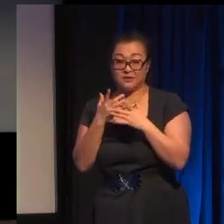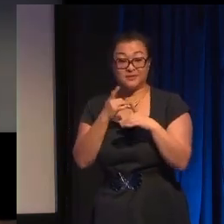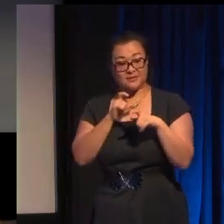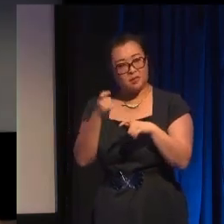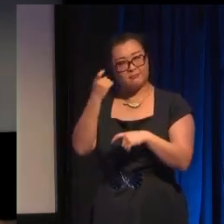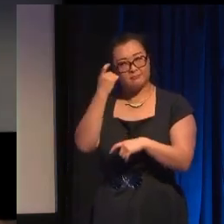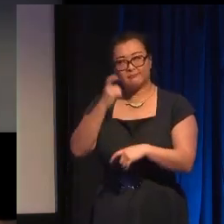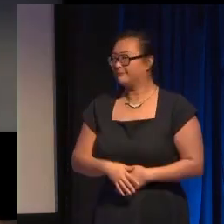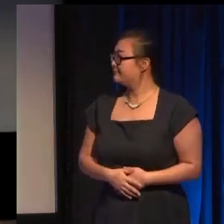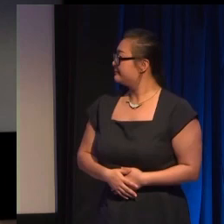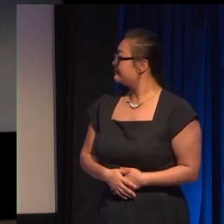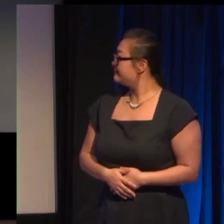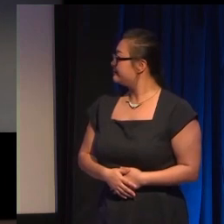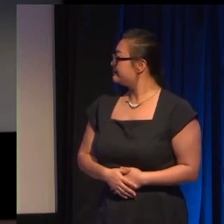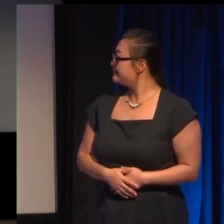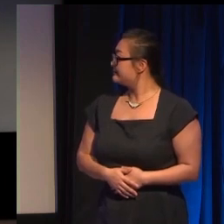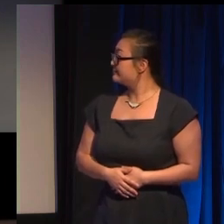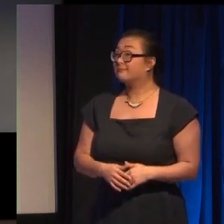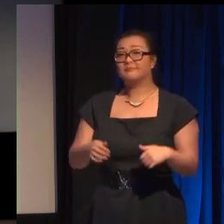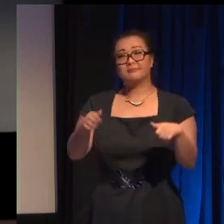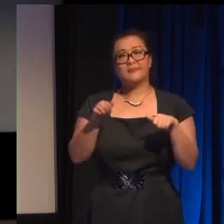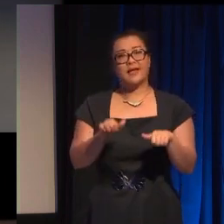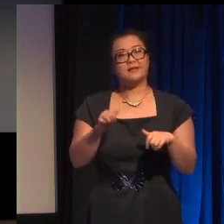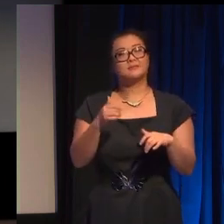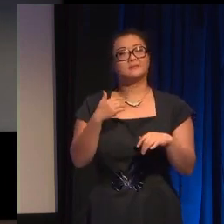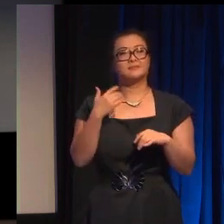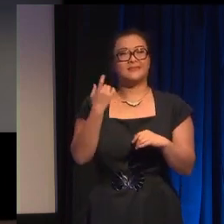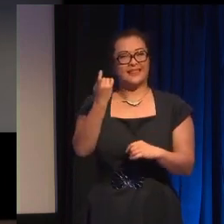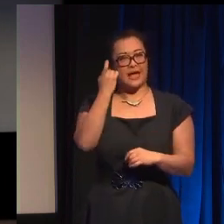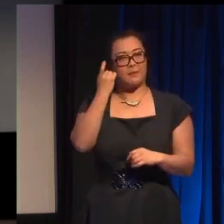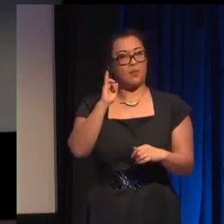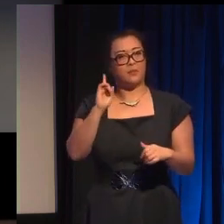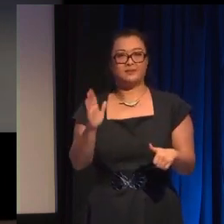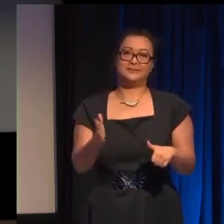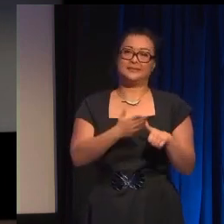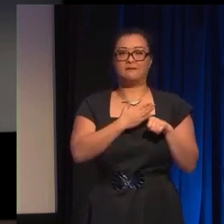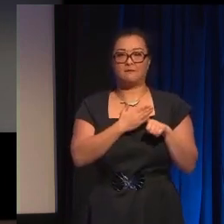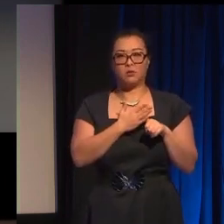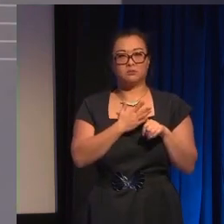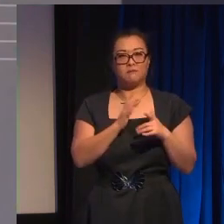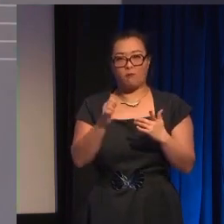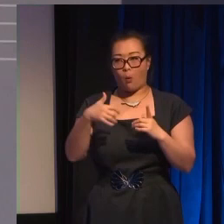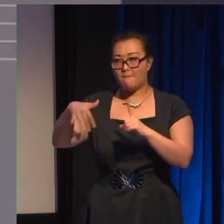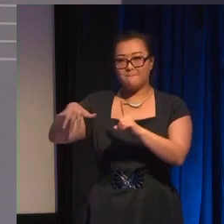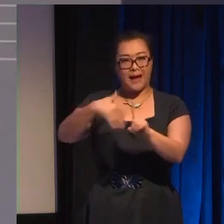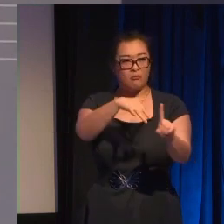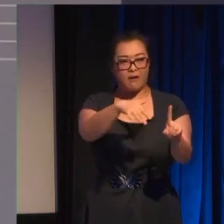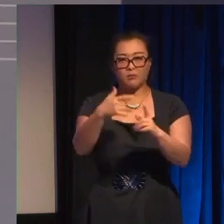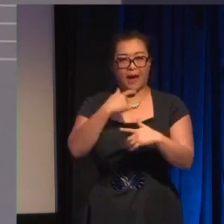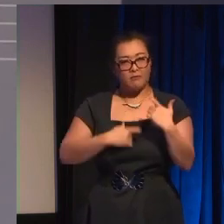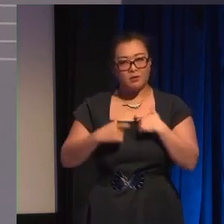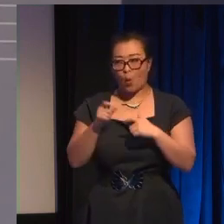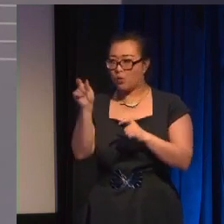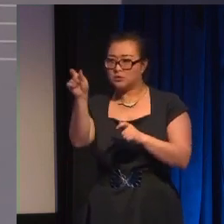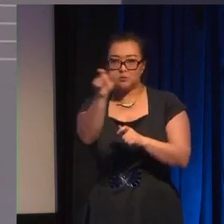finally reconsider the defaults that you tend to fall back on for background characters and bit parts even if you